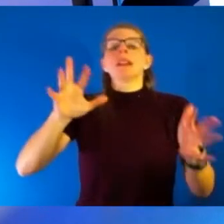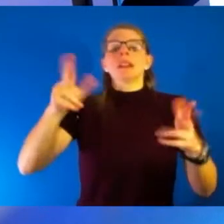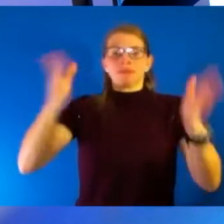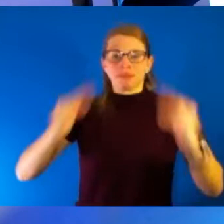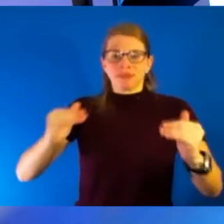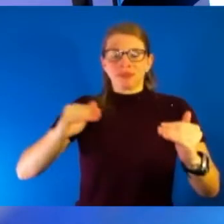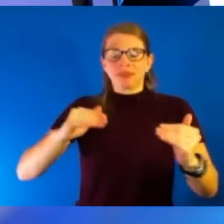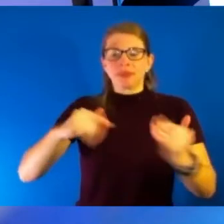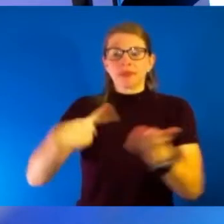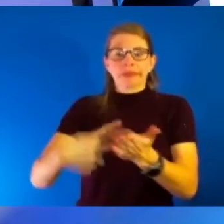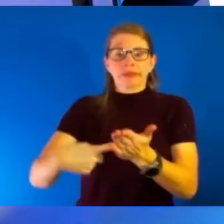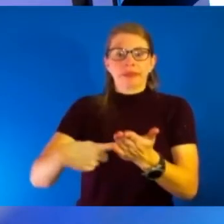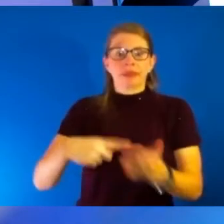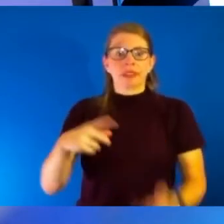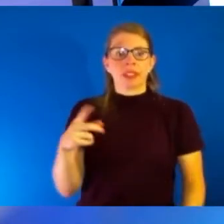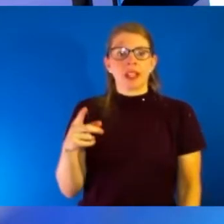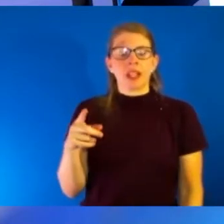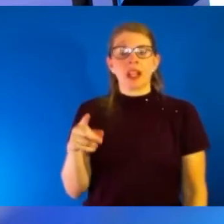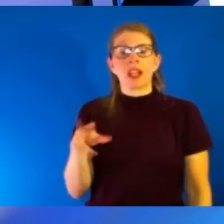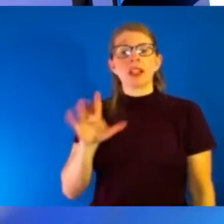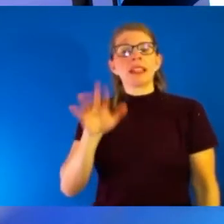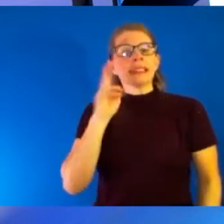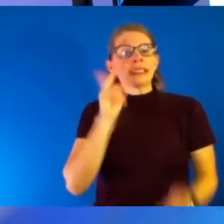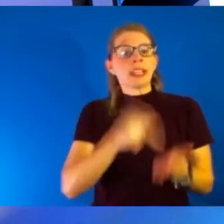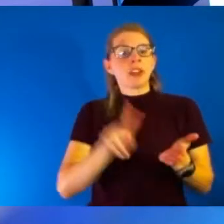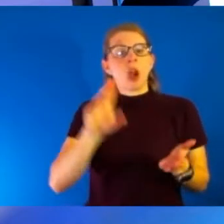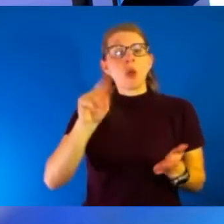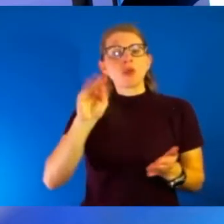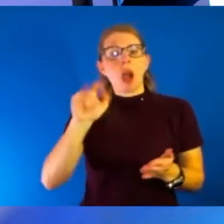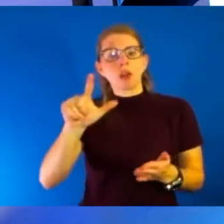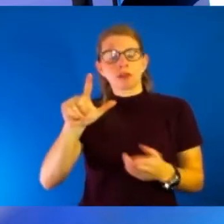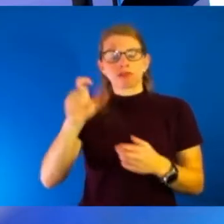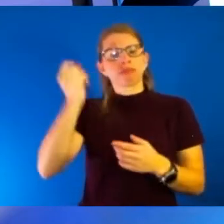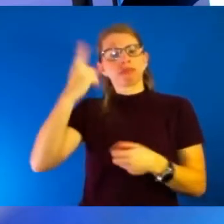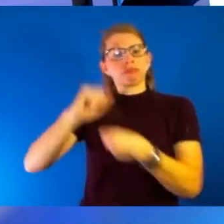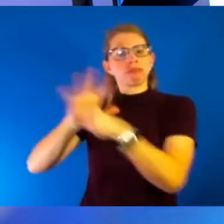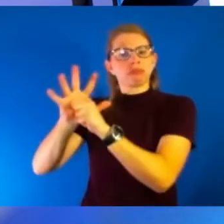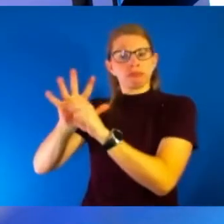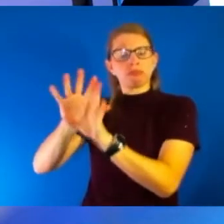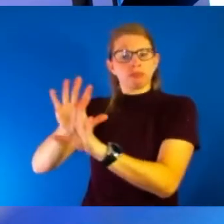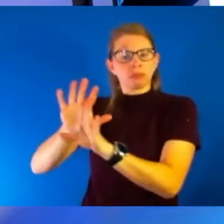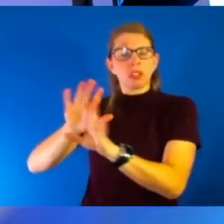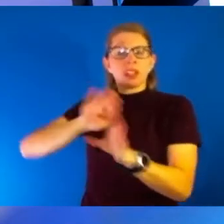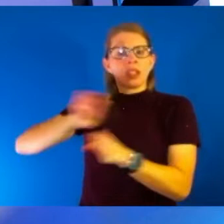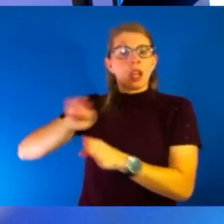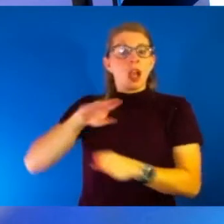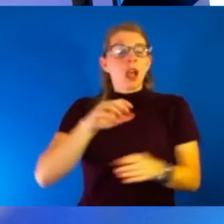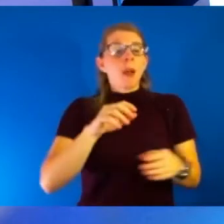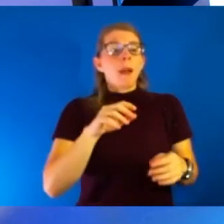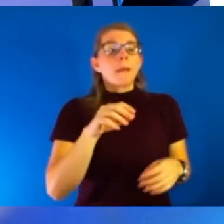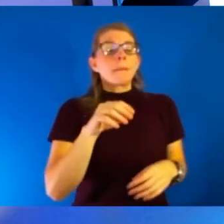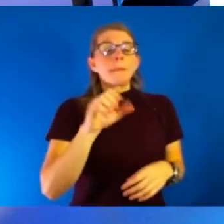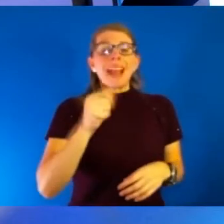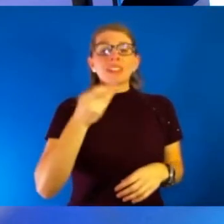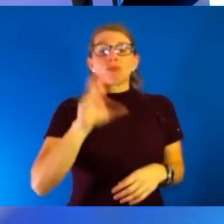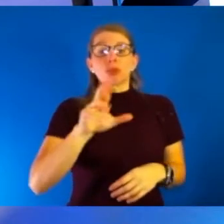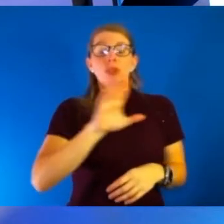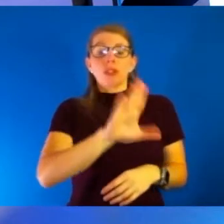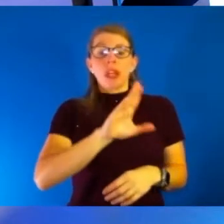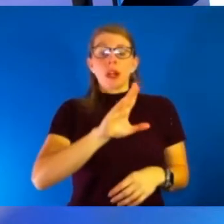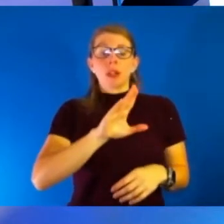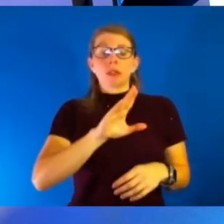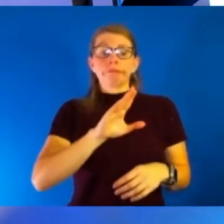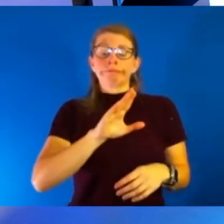Secretary O'Connell, beyond COVID, can you talk a little bit more about the role ASPR has played in helping states respond to different disasters? For